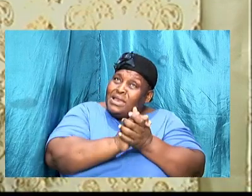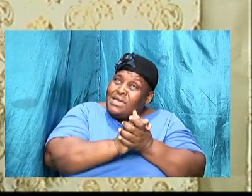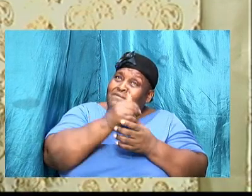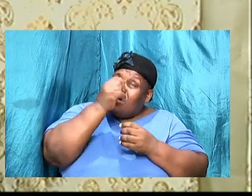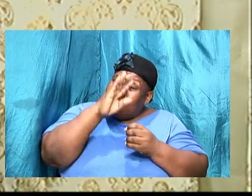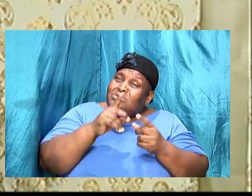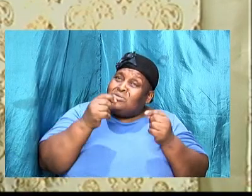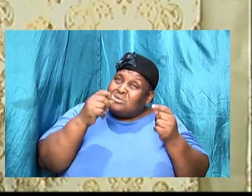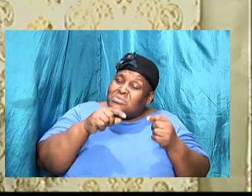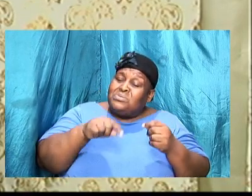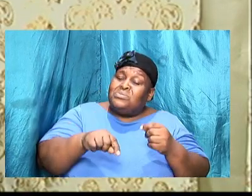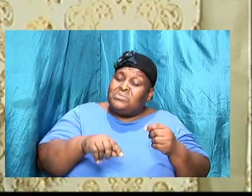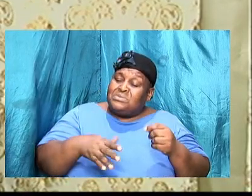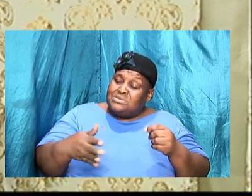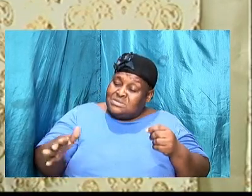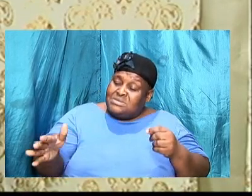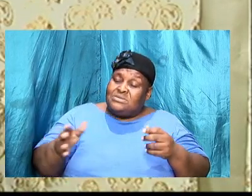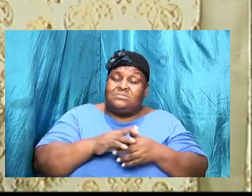to do this thing